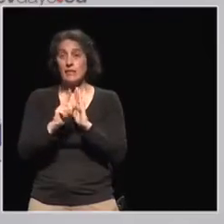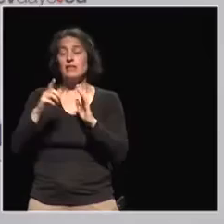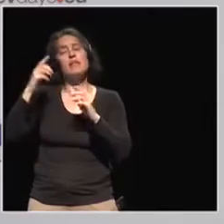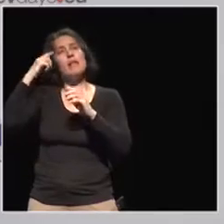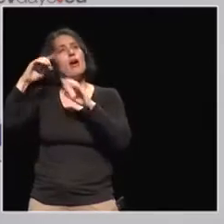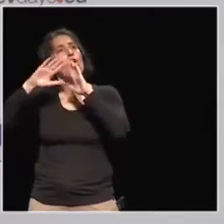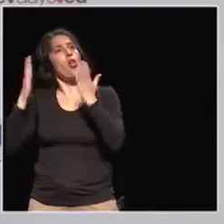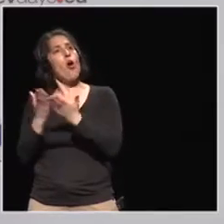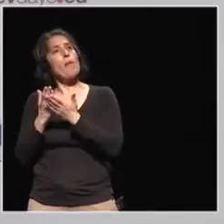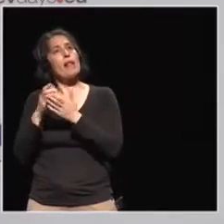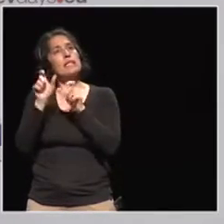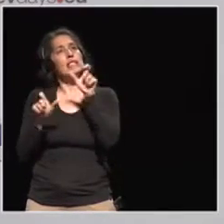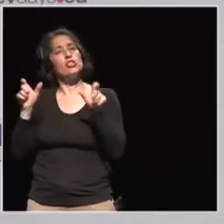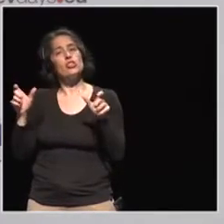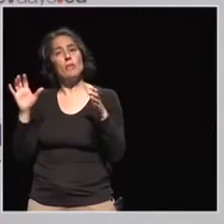with global citizenship.